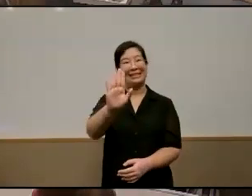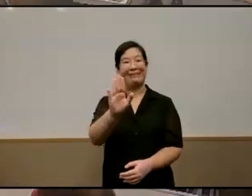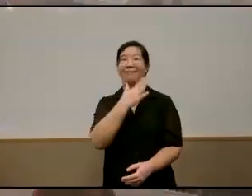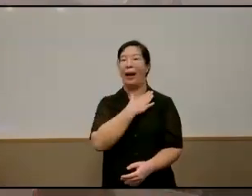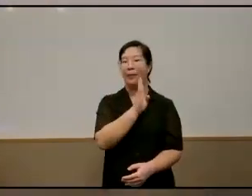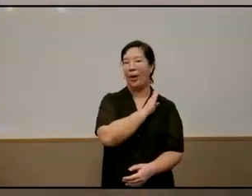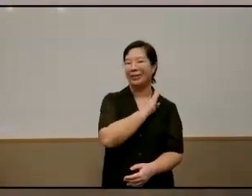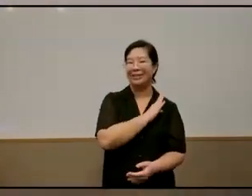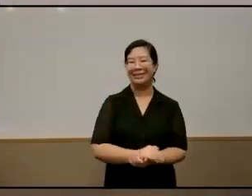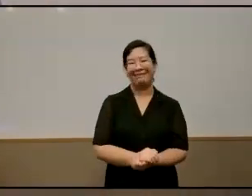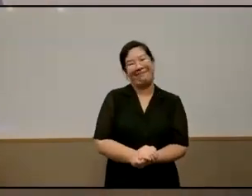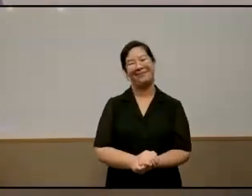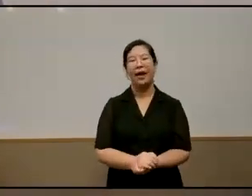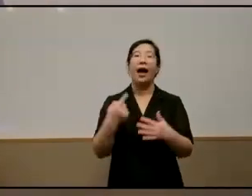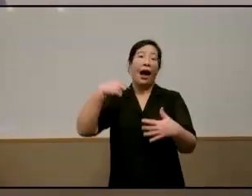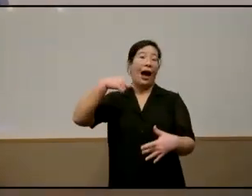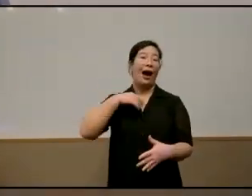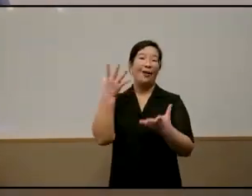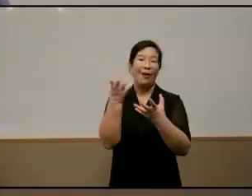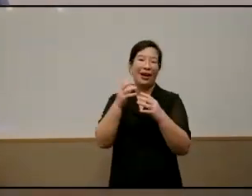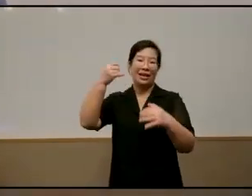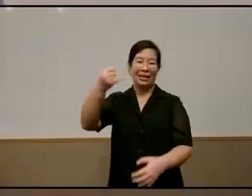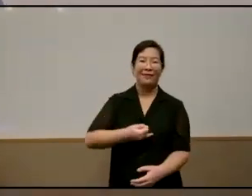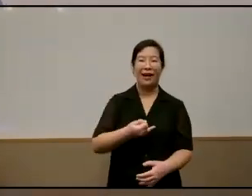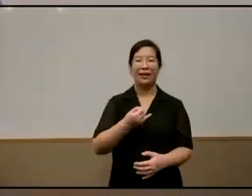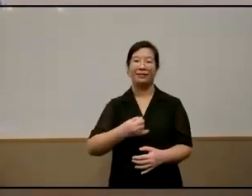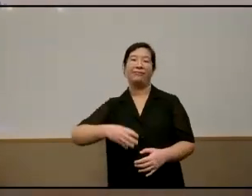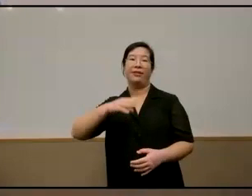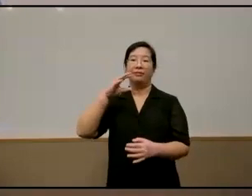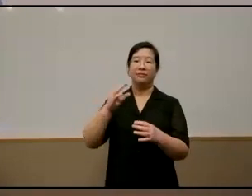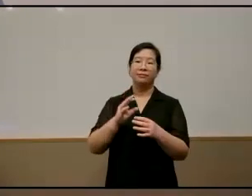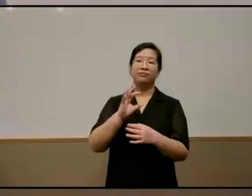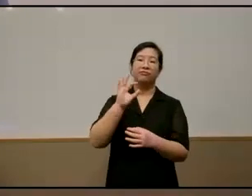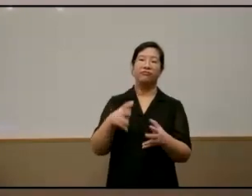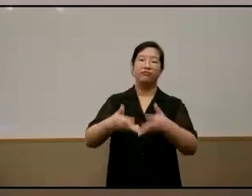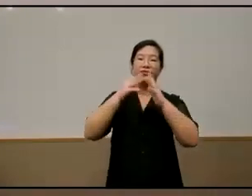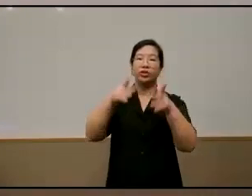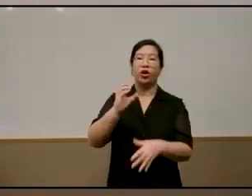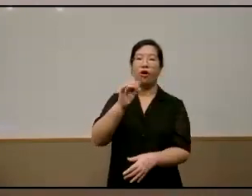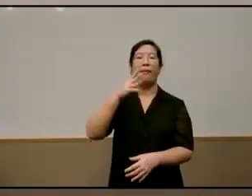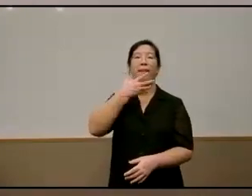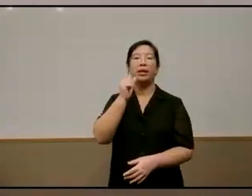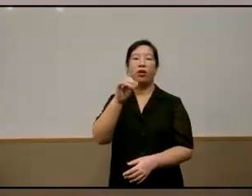and now i'd like to invite mr saizer hung the founder of the best of you for his opening message so home please